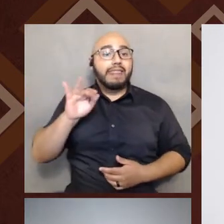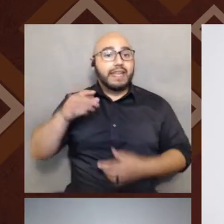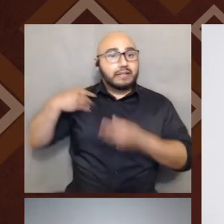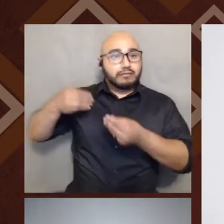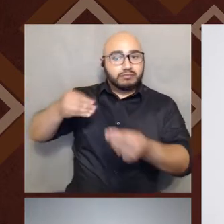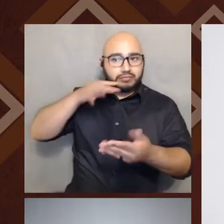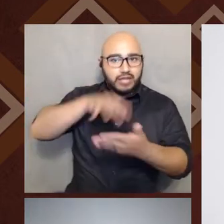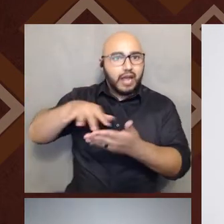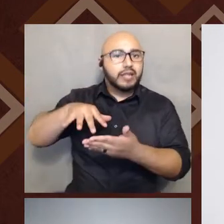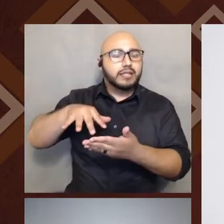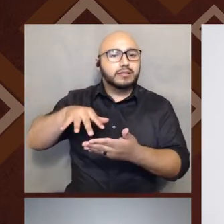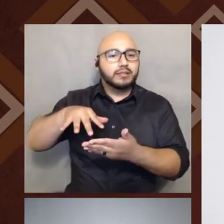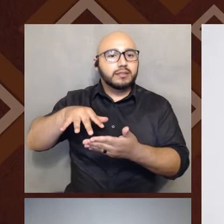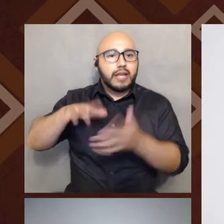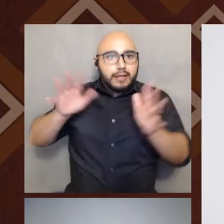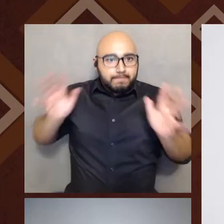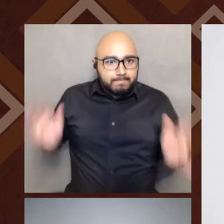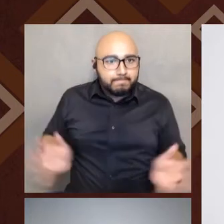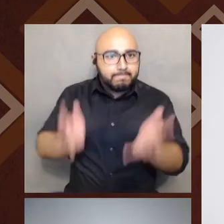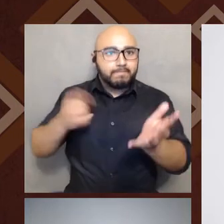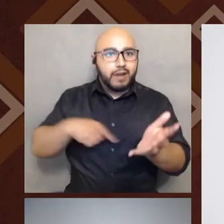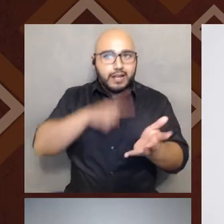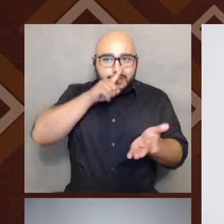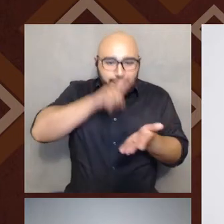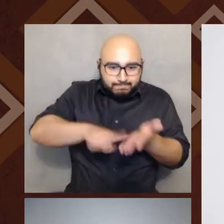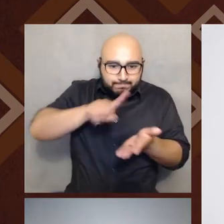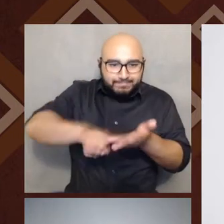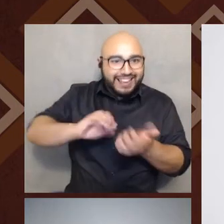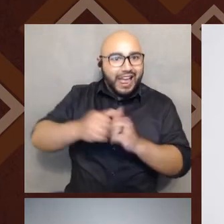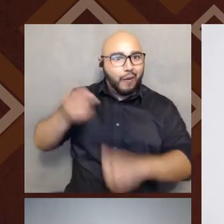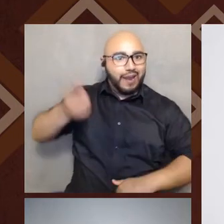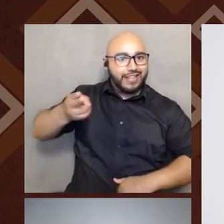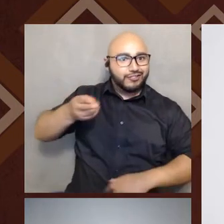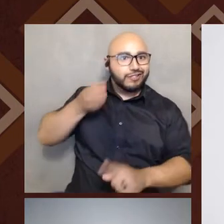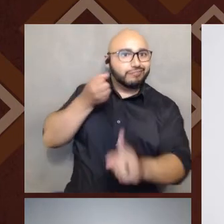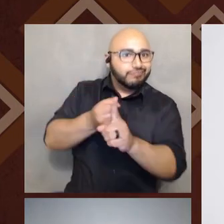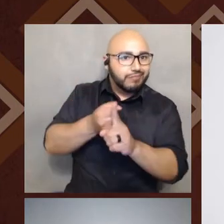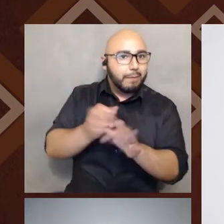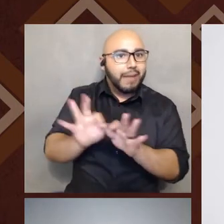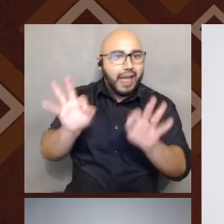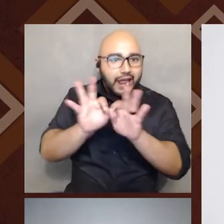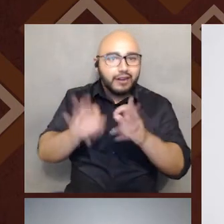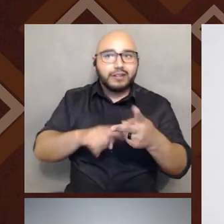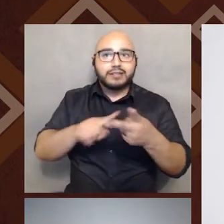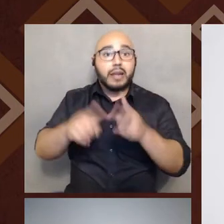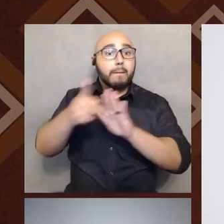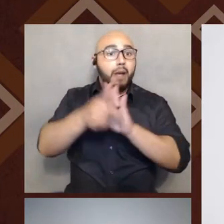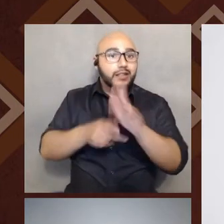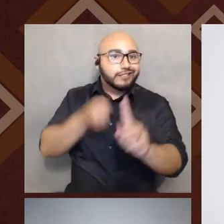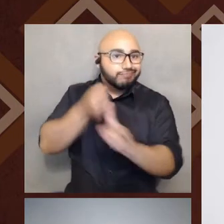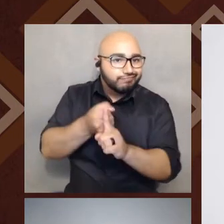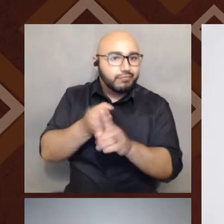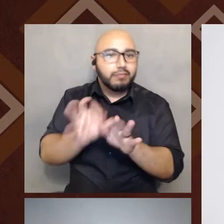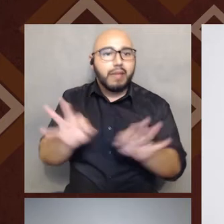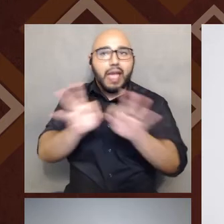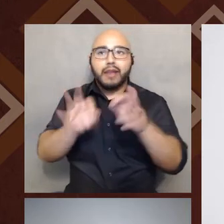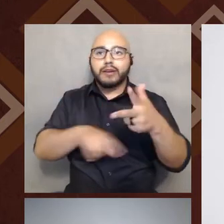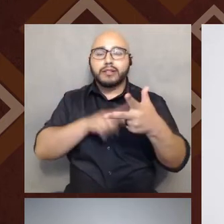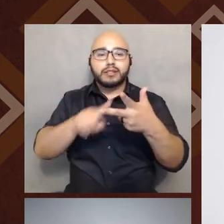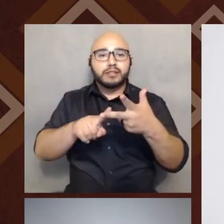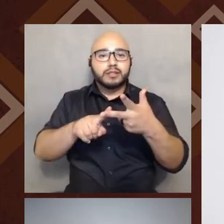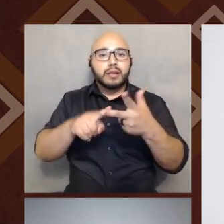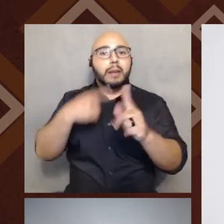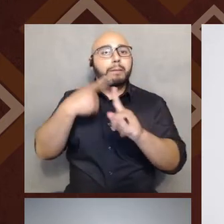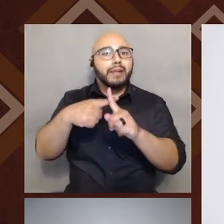pushed for us to reconsider how history matters, how policy matters, um, and how so many other things